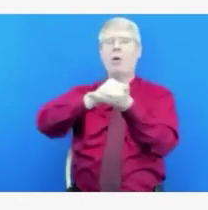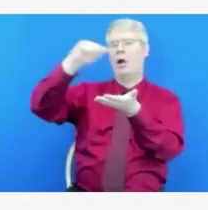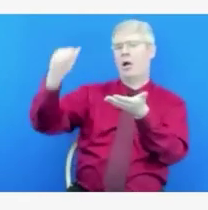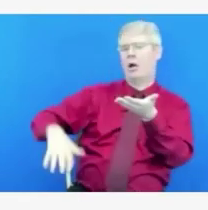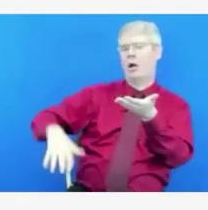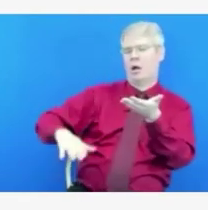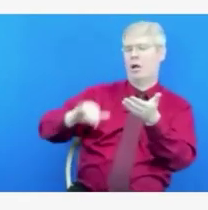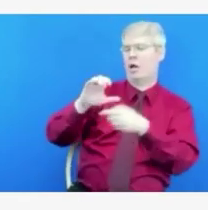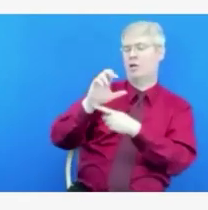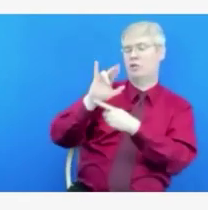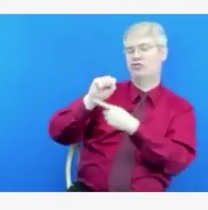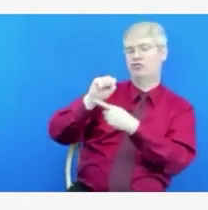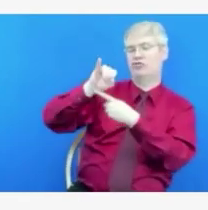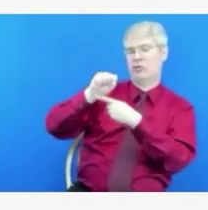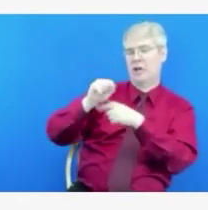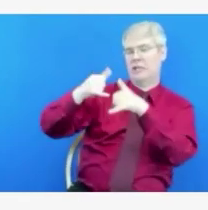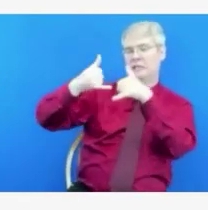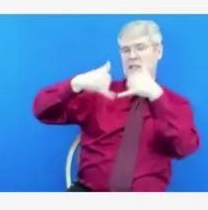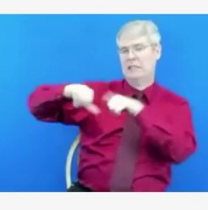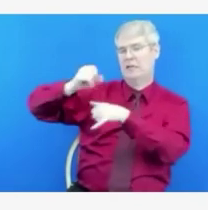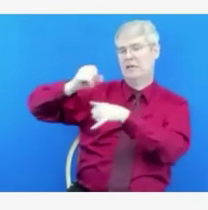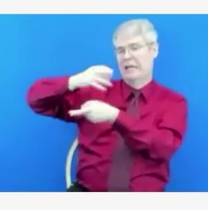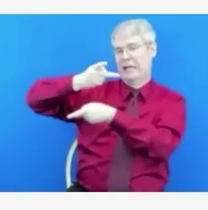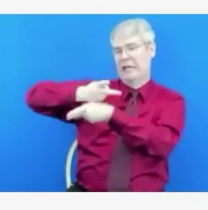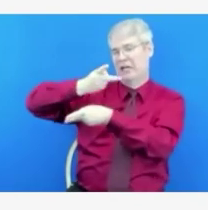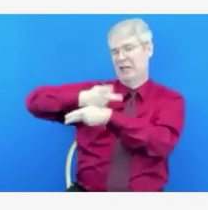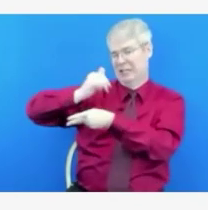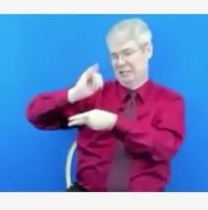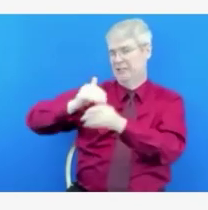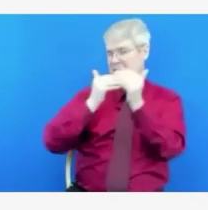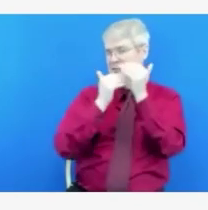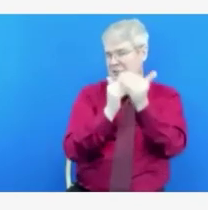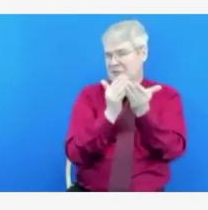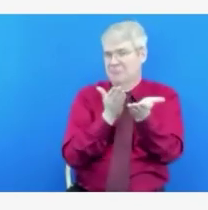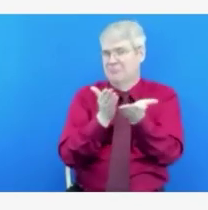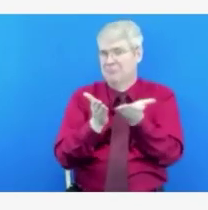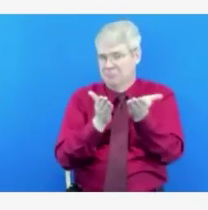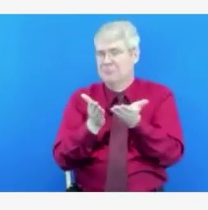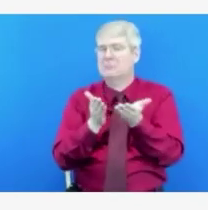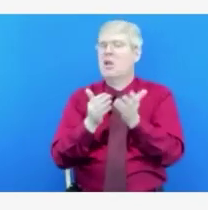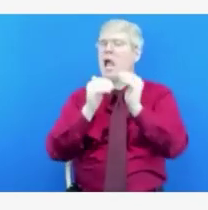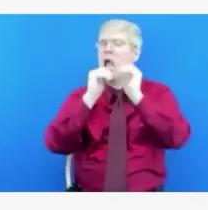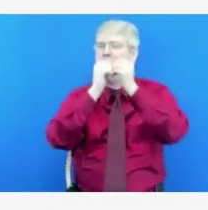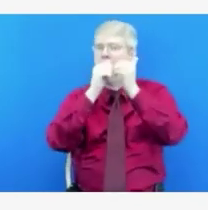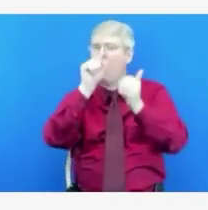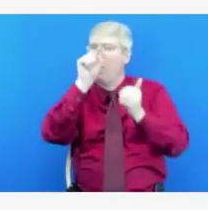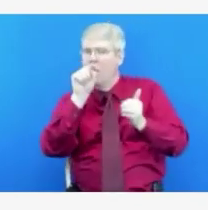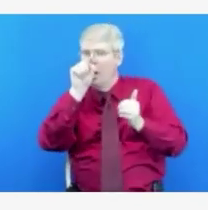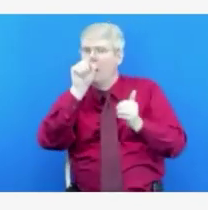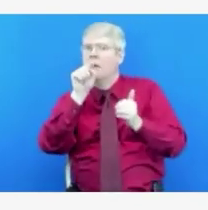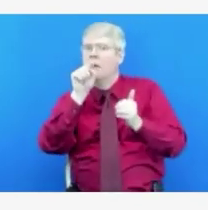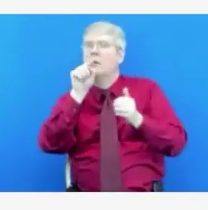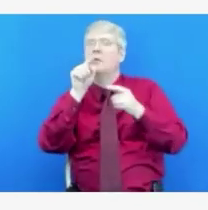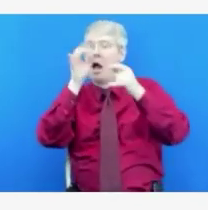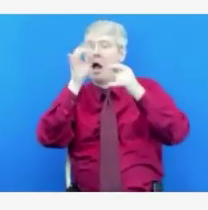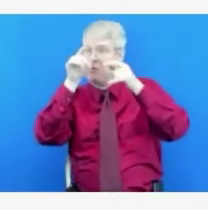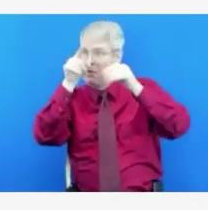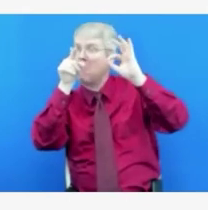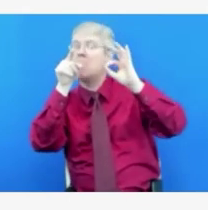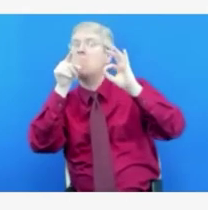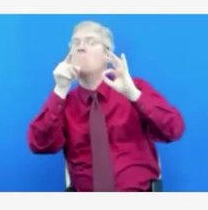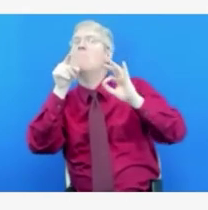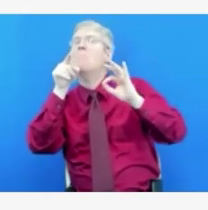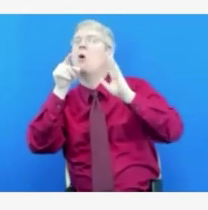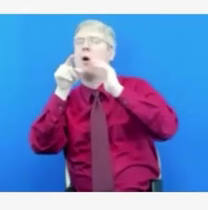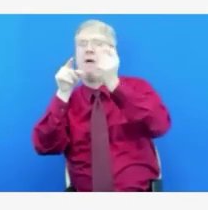that are being treated in nontraditional areas, for example, something we'll look for is that that goes back to something that's more normal. Or